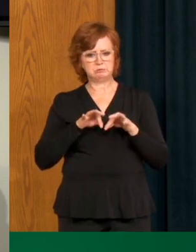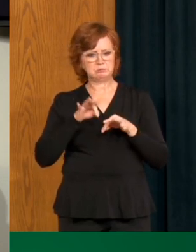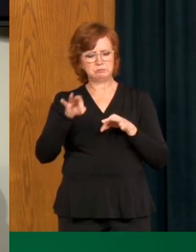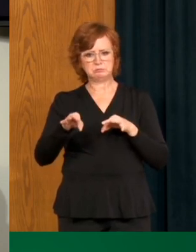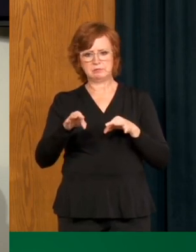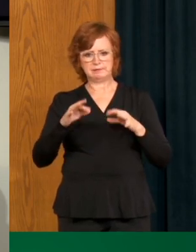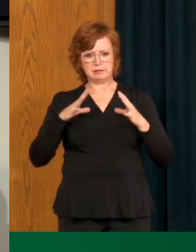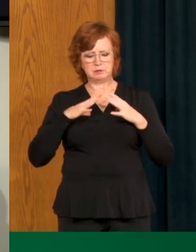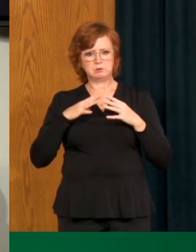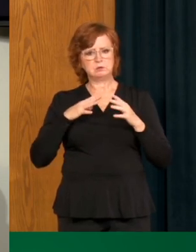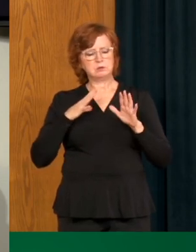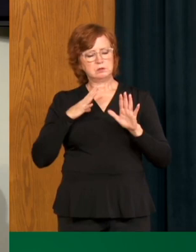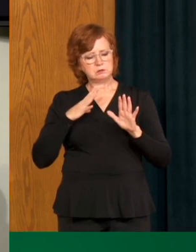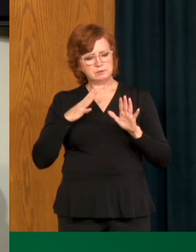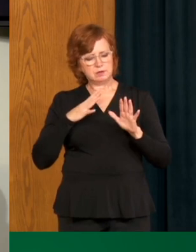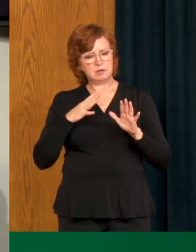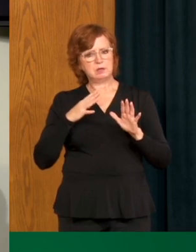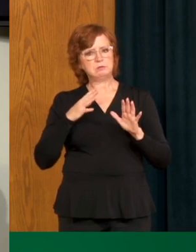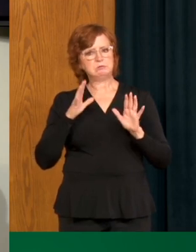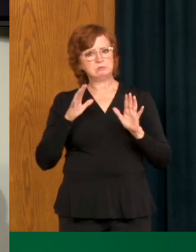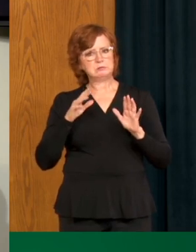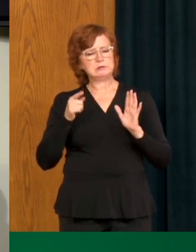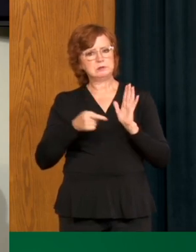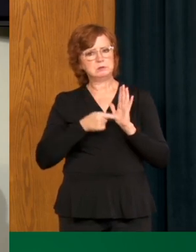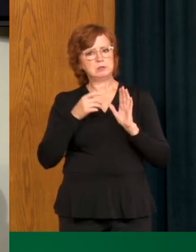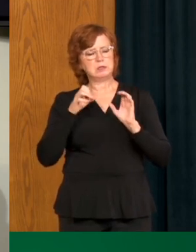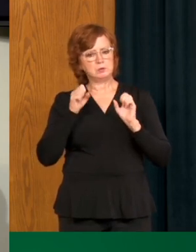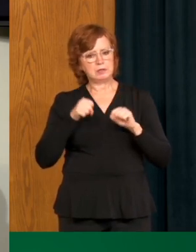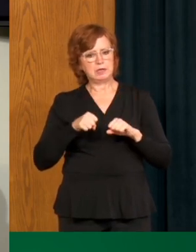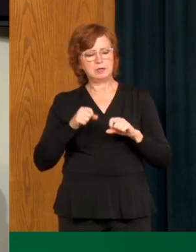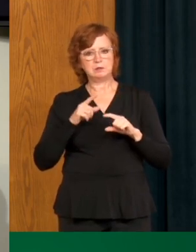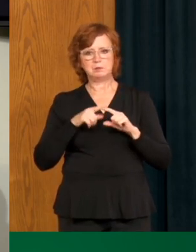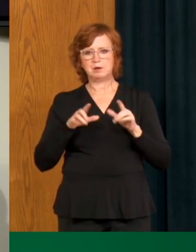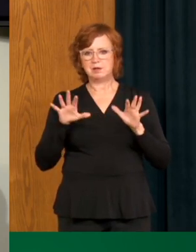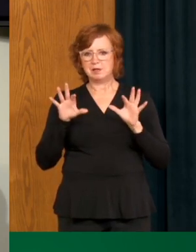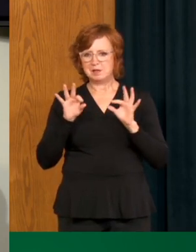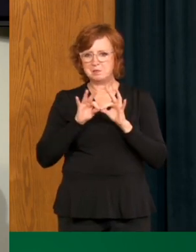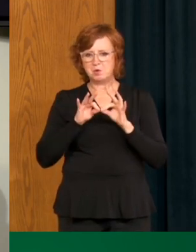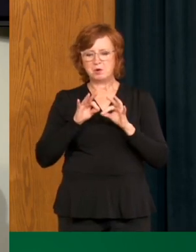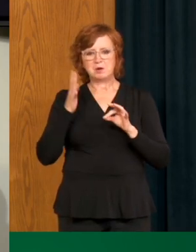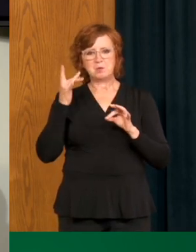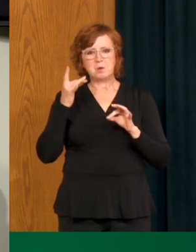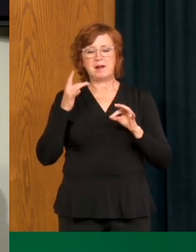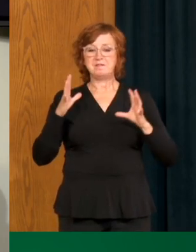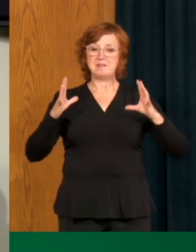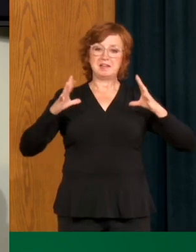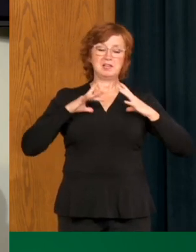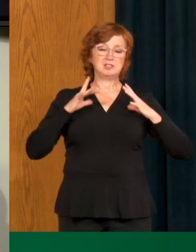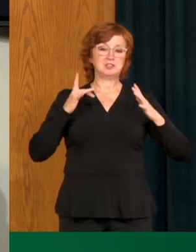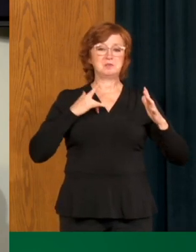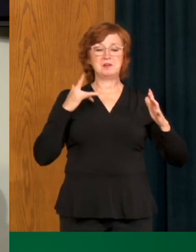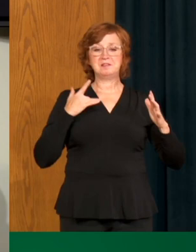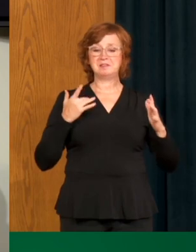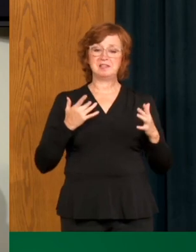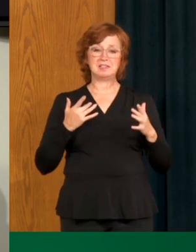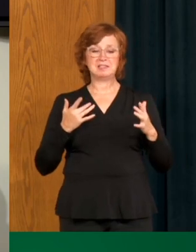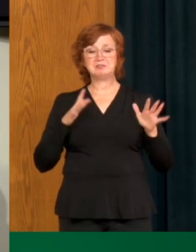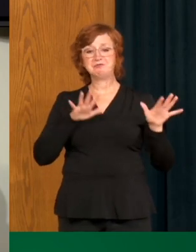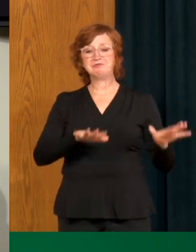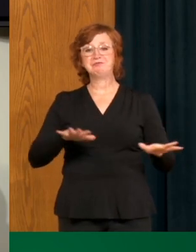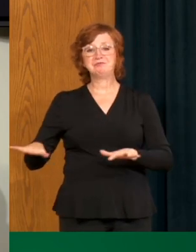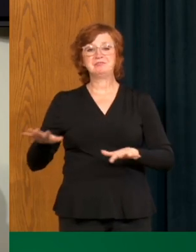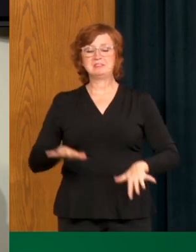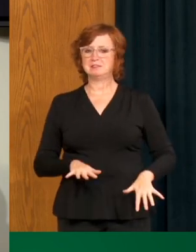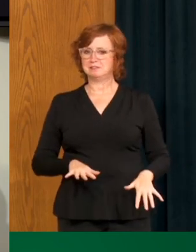you know, we can travel, but we have to remember that sometimes we may let our guard down when we traveling. We have to do exactly the same